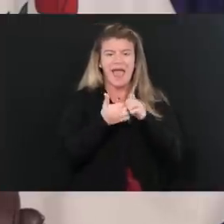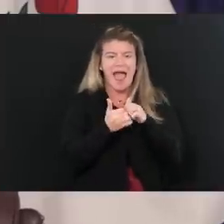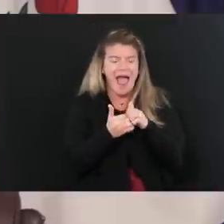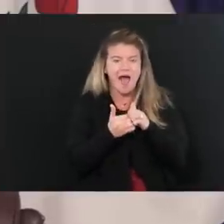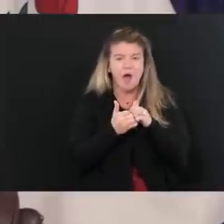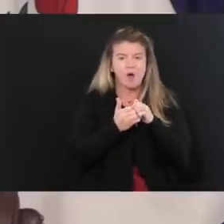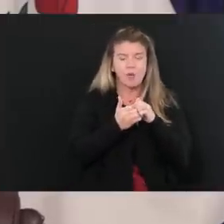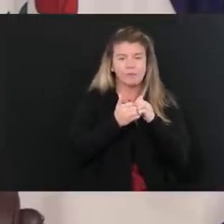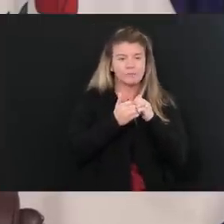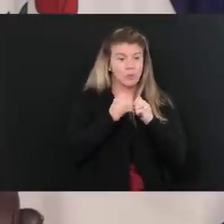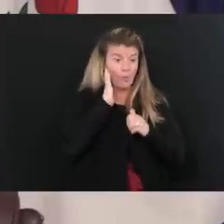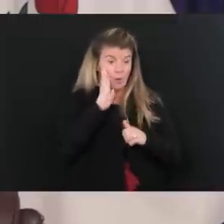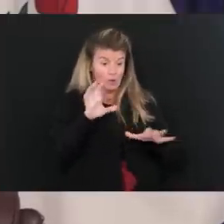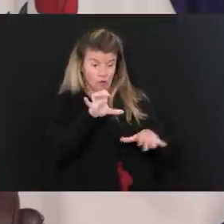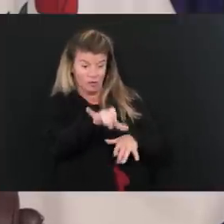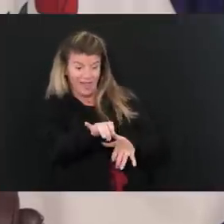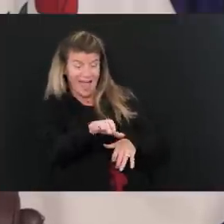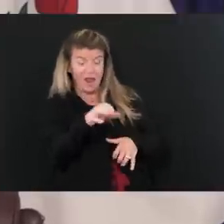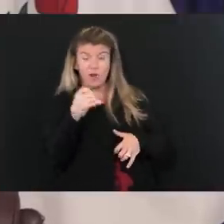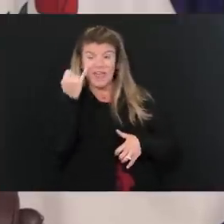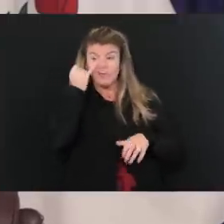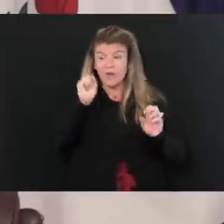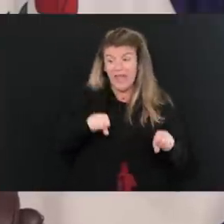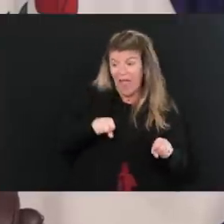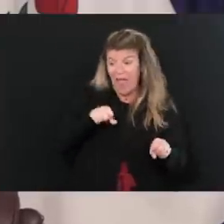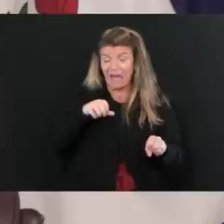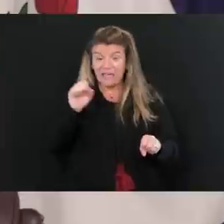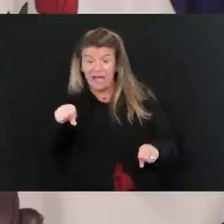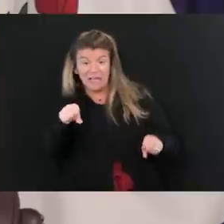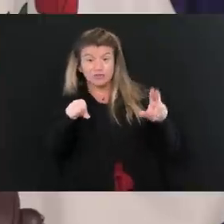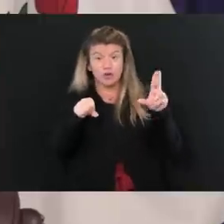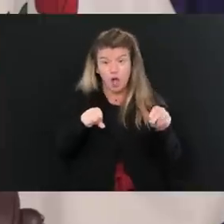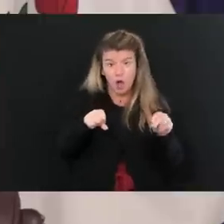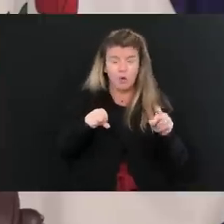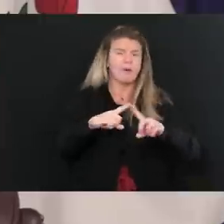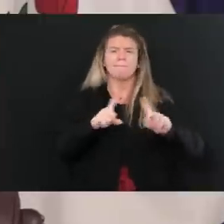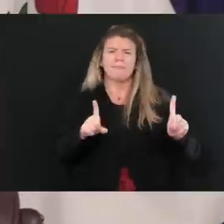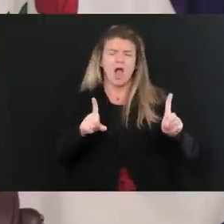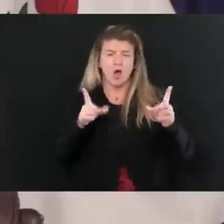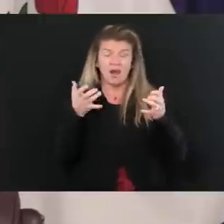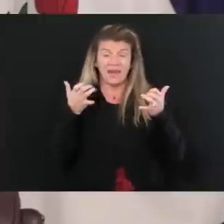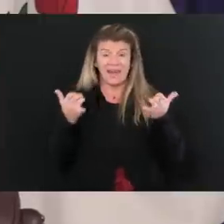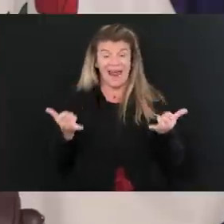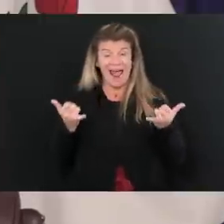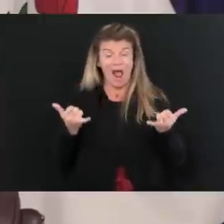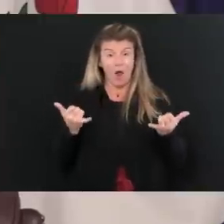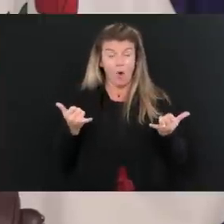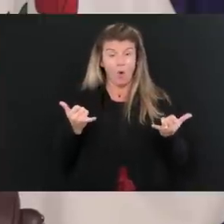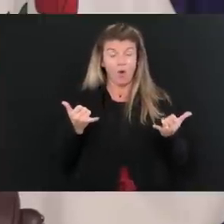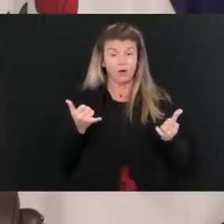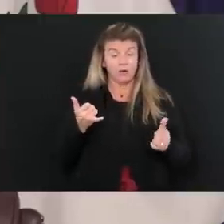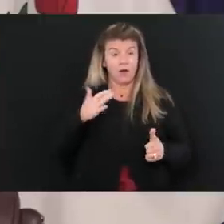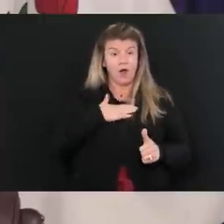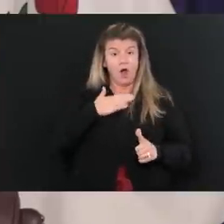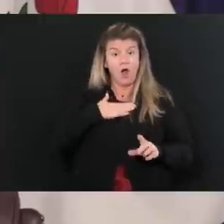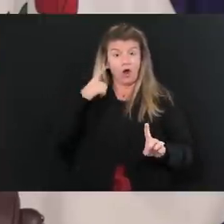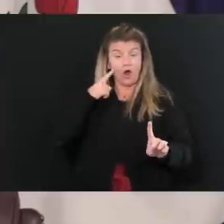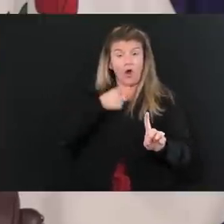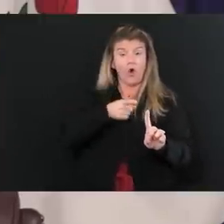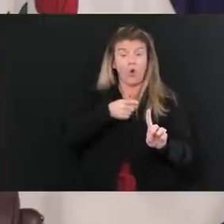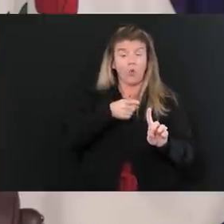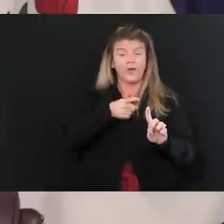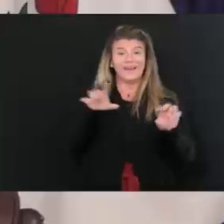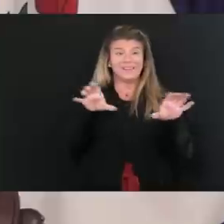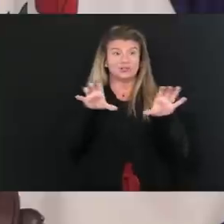going to, or whether we're going to trick or treat, you know. But right now, what we're trying to do is do anything